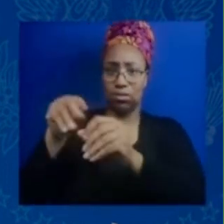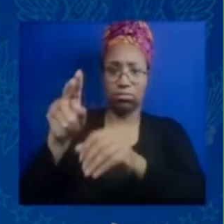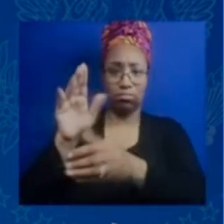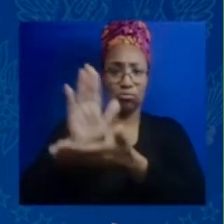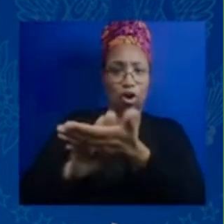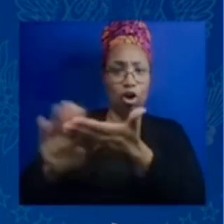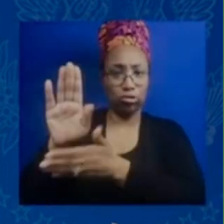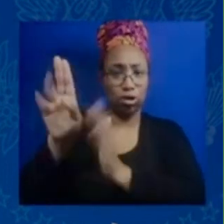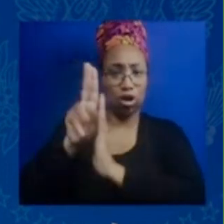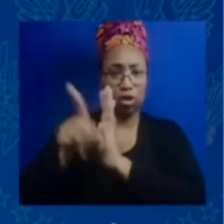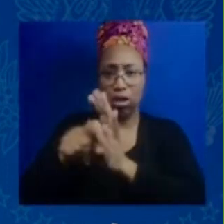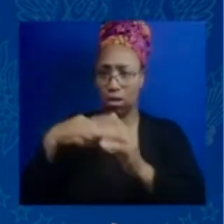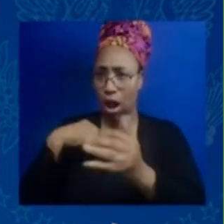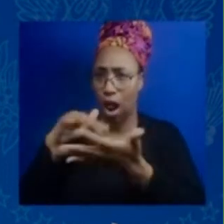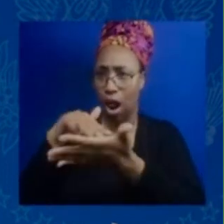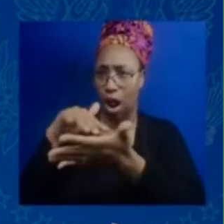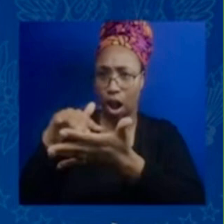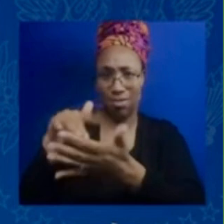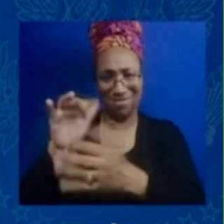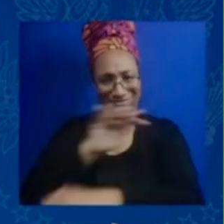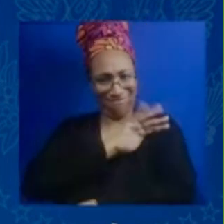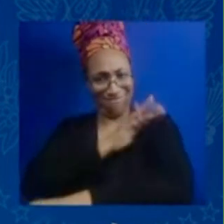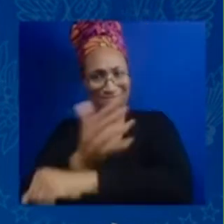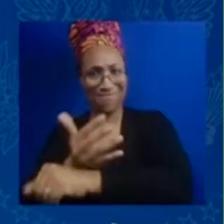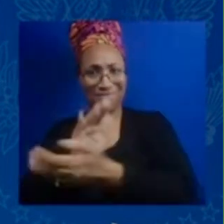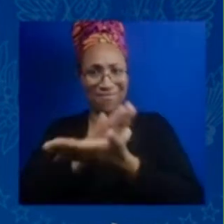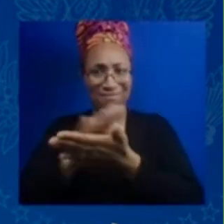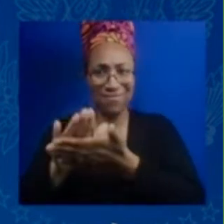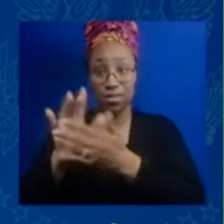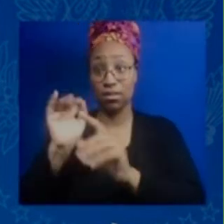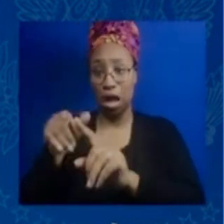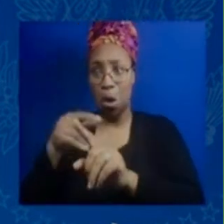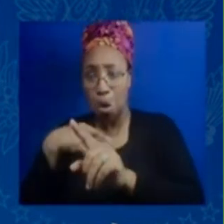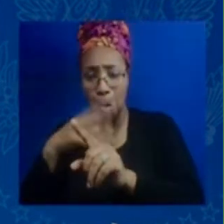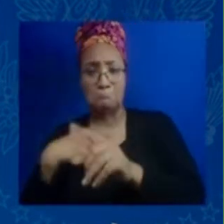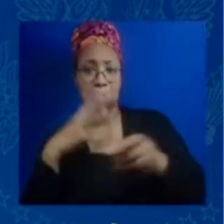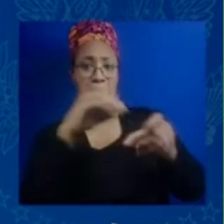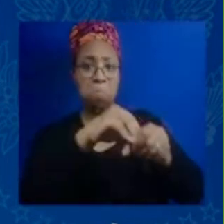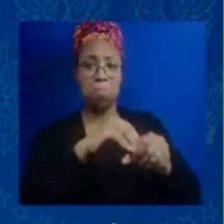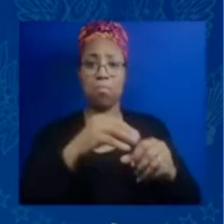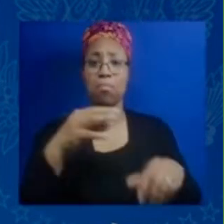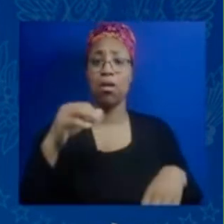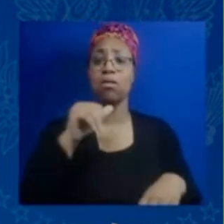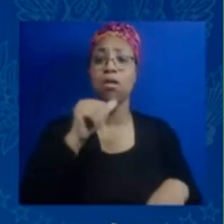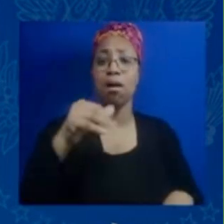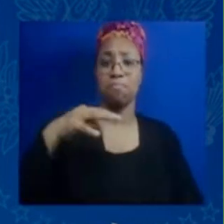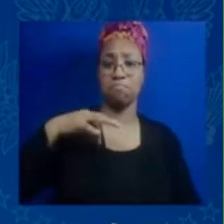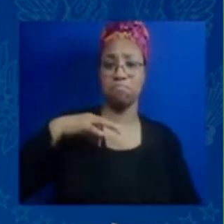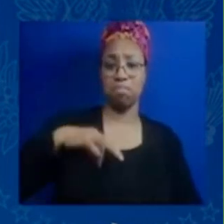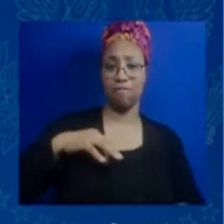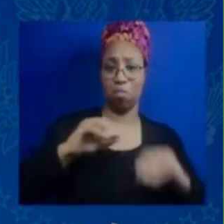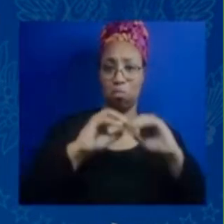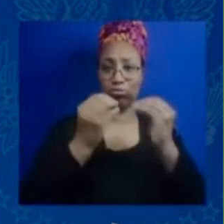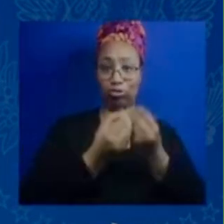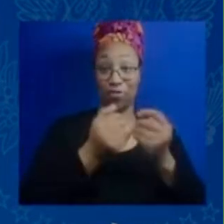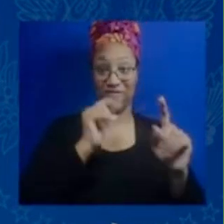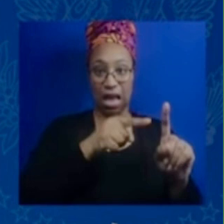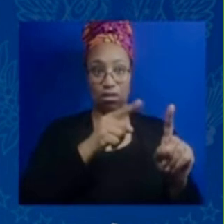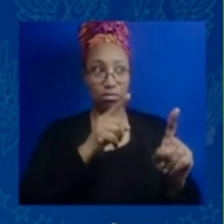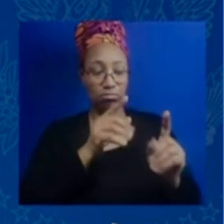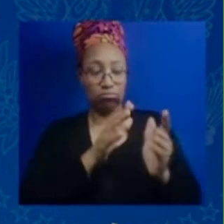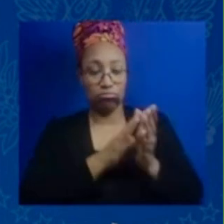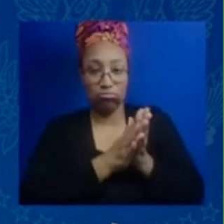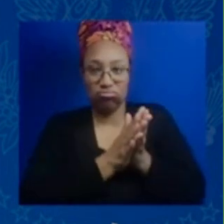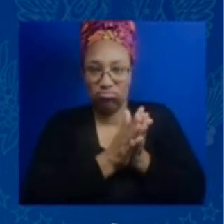nonprofit organizations when I branched off it was because of the passion from law to clean